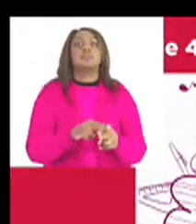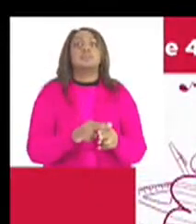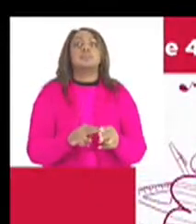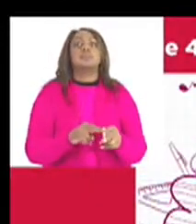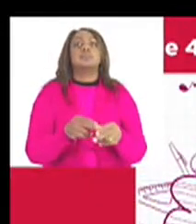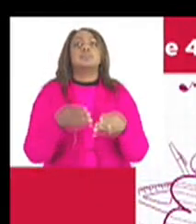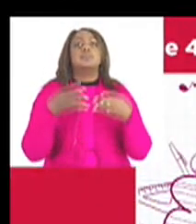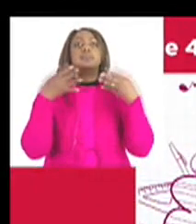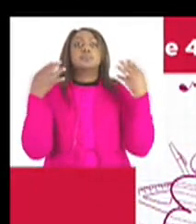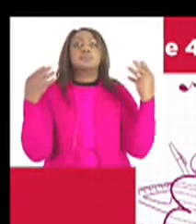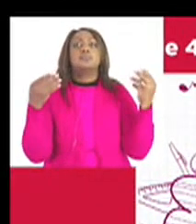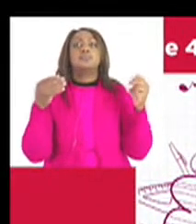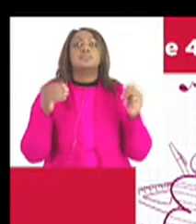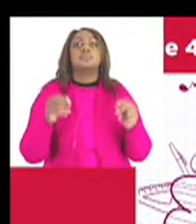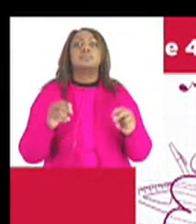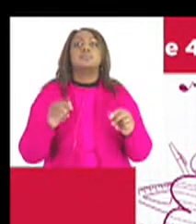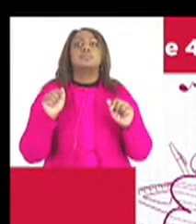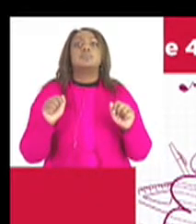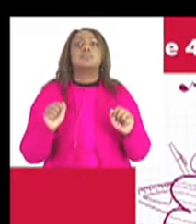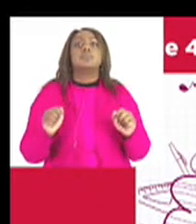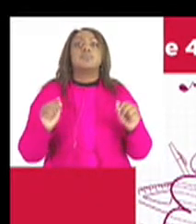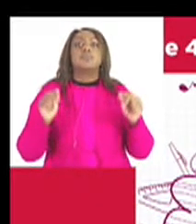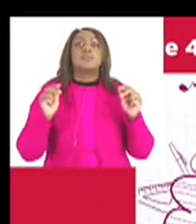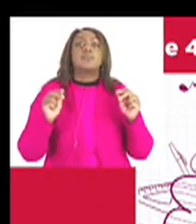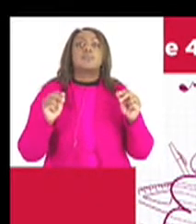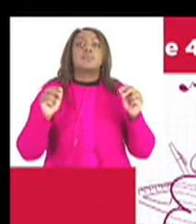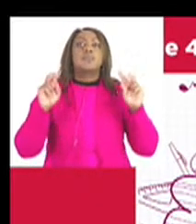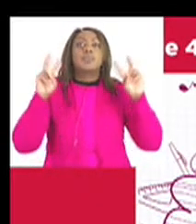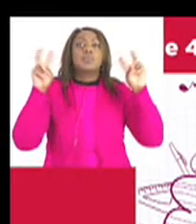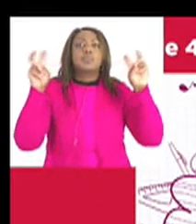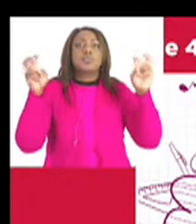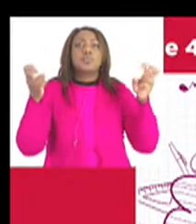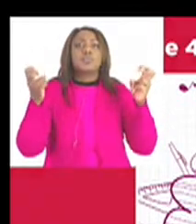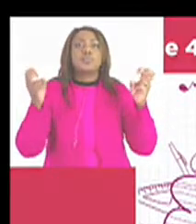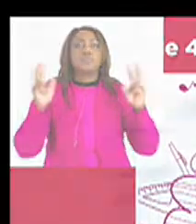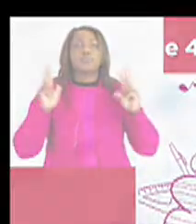today's lesson we'll be learning about the human body